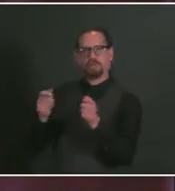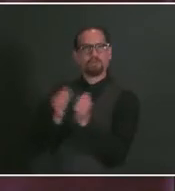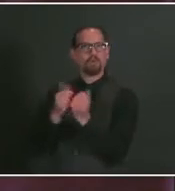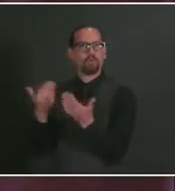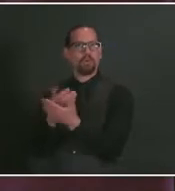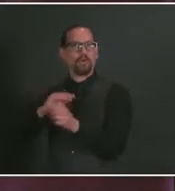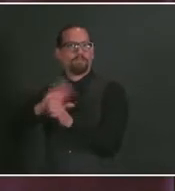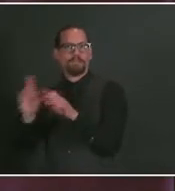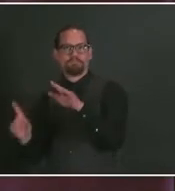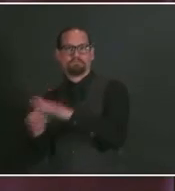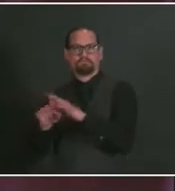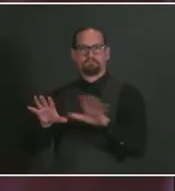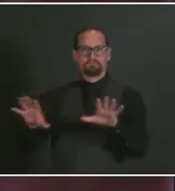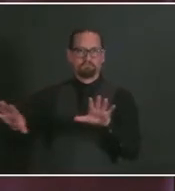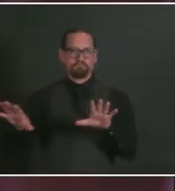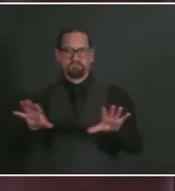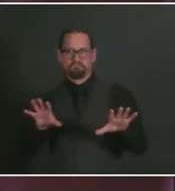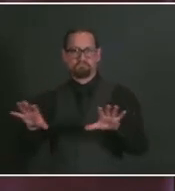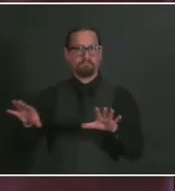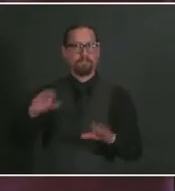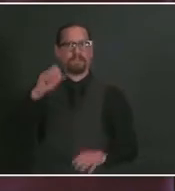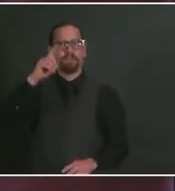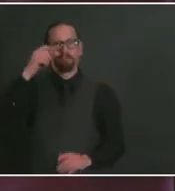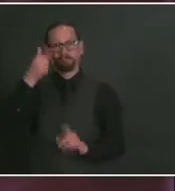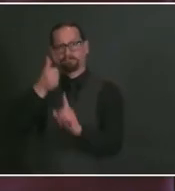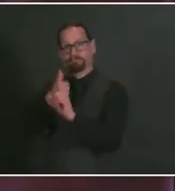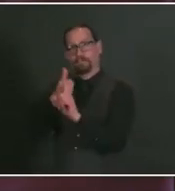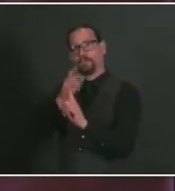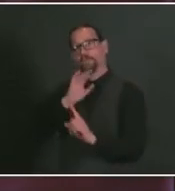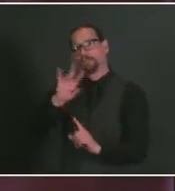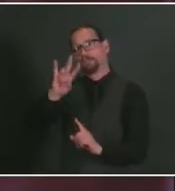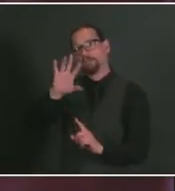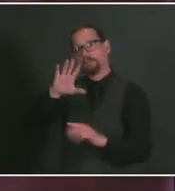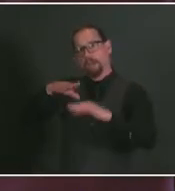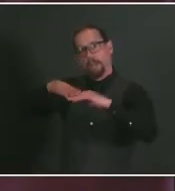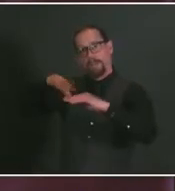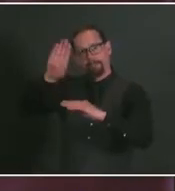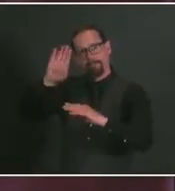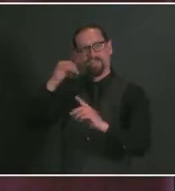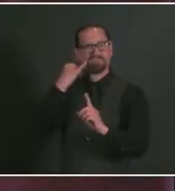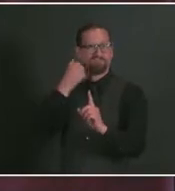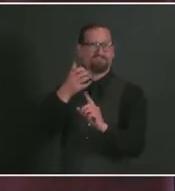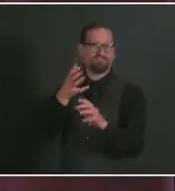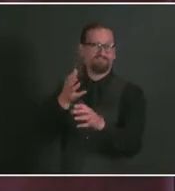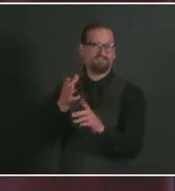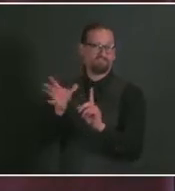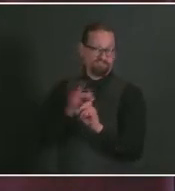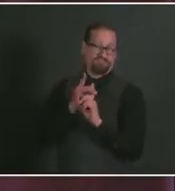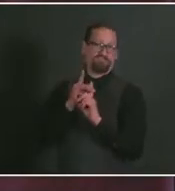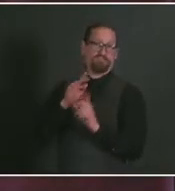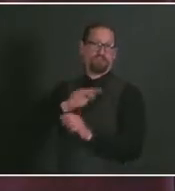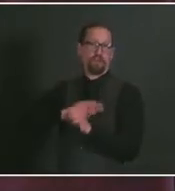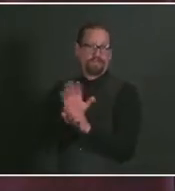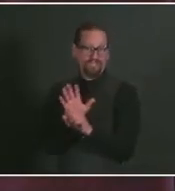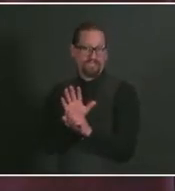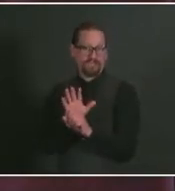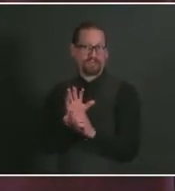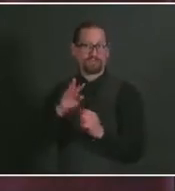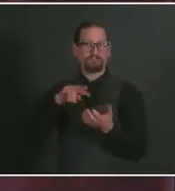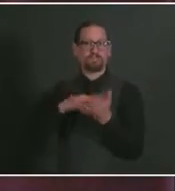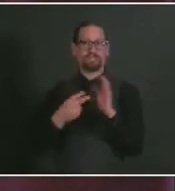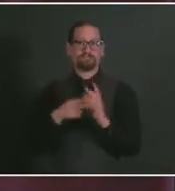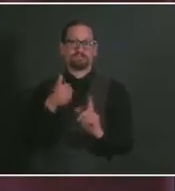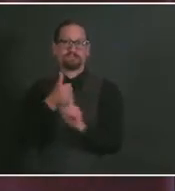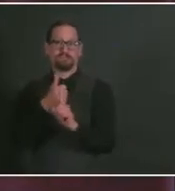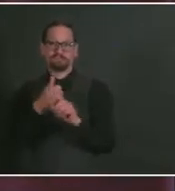are 75 years of age and older in Rhode Island, and you get COVID, and you are not vaccinated, you have a 50% chance of being